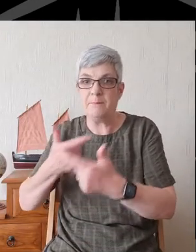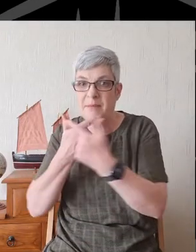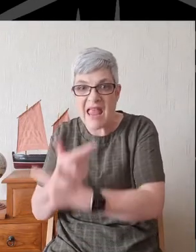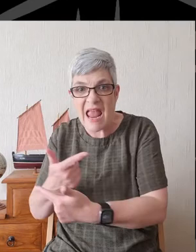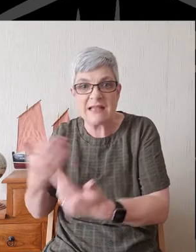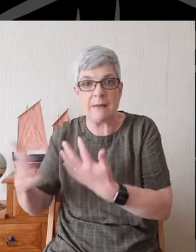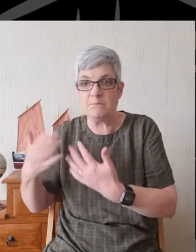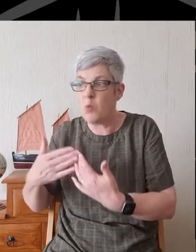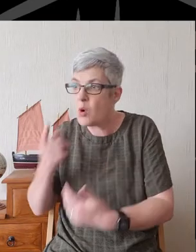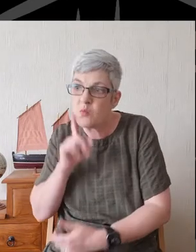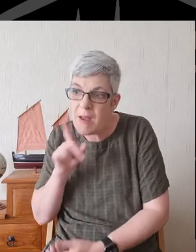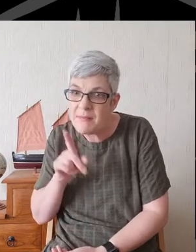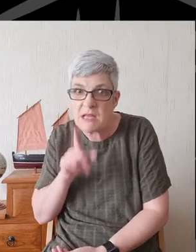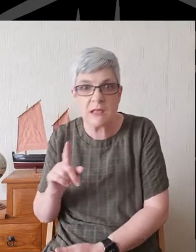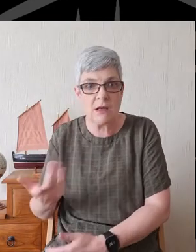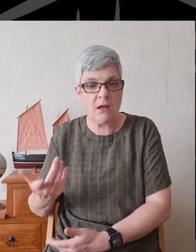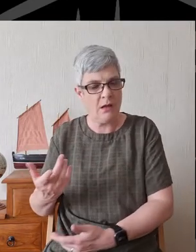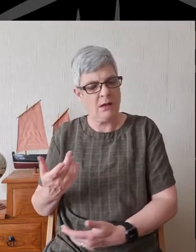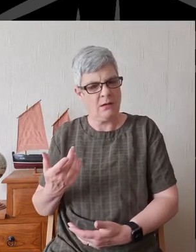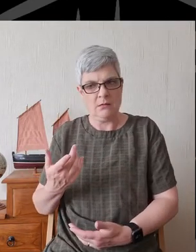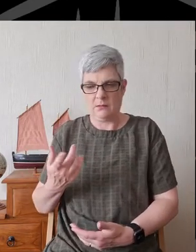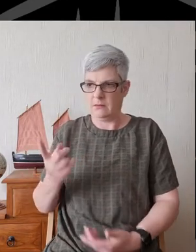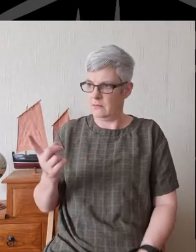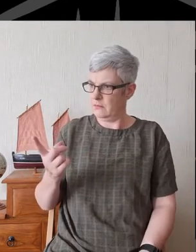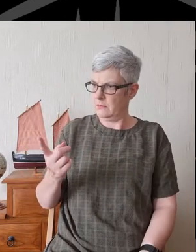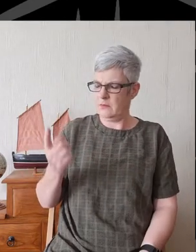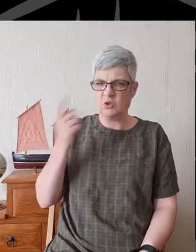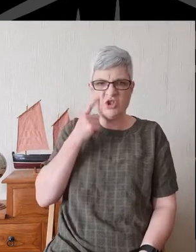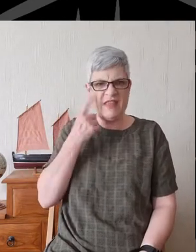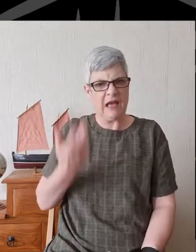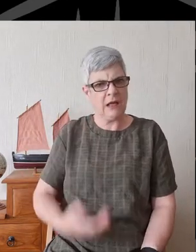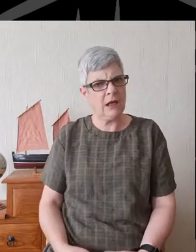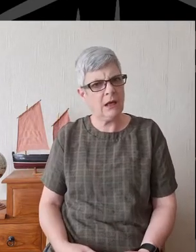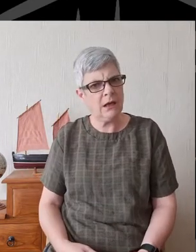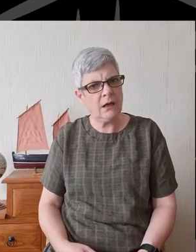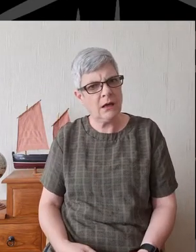threesome or two and what is she supposed to think?